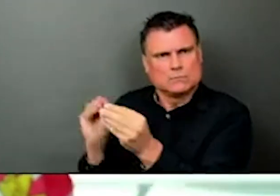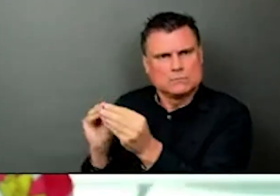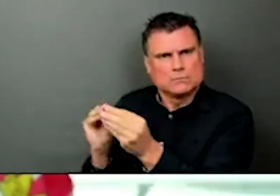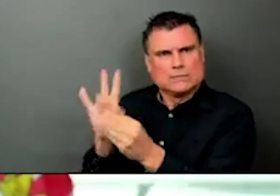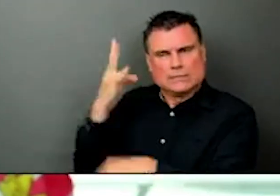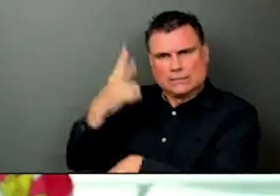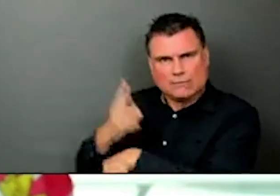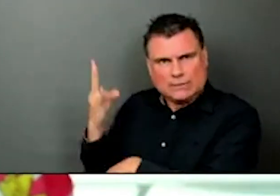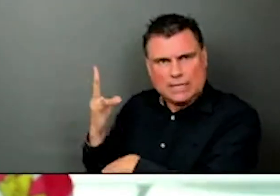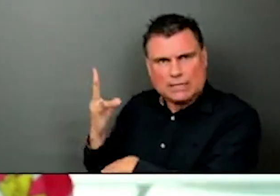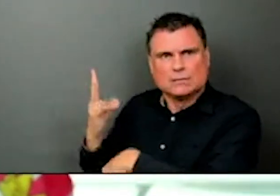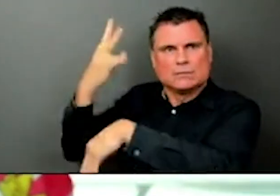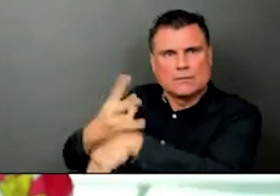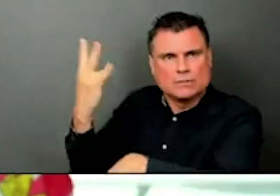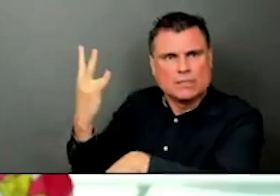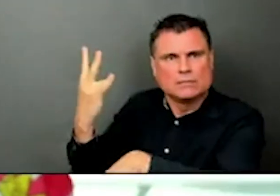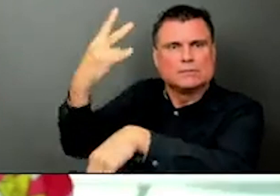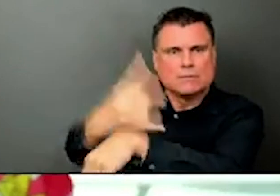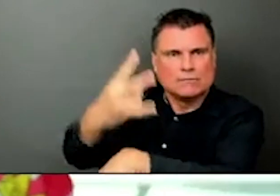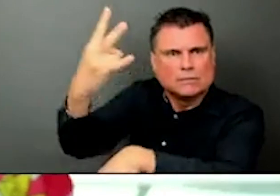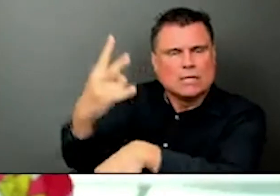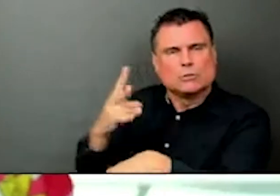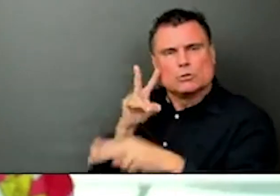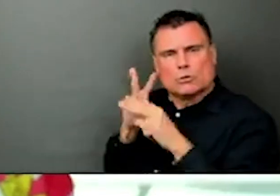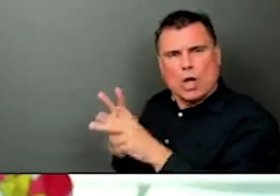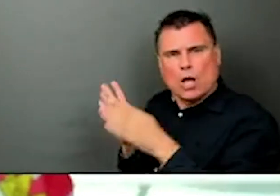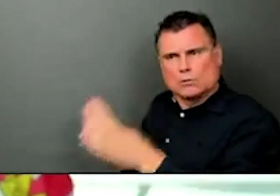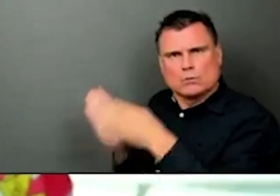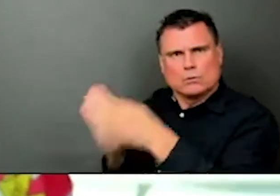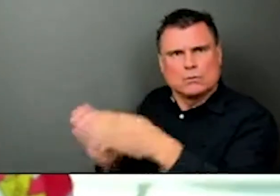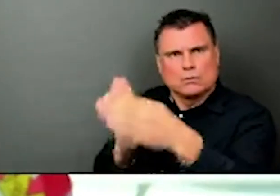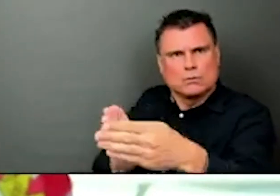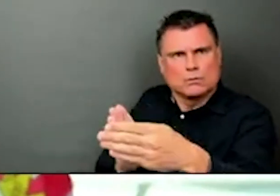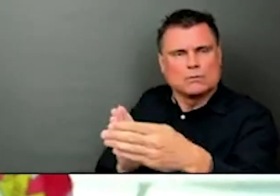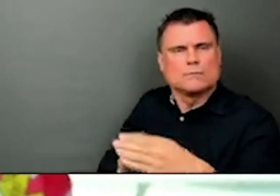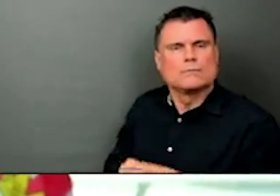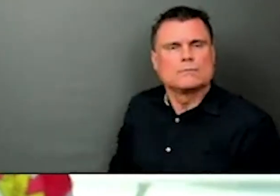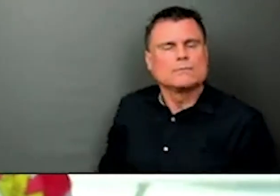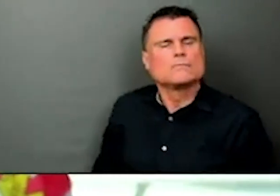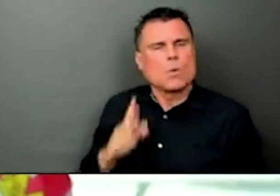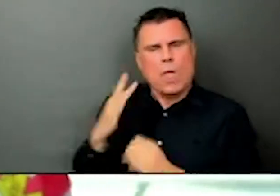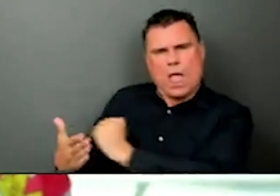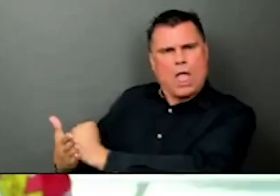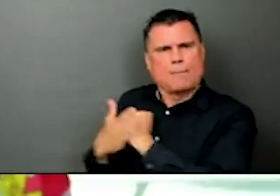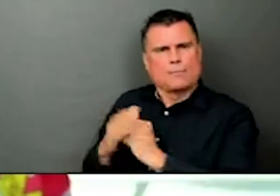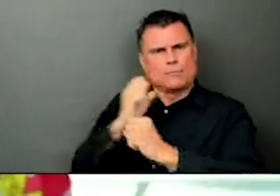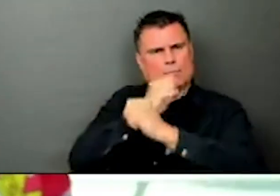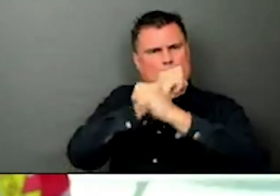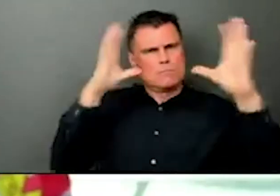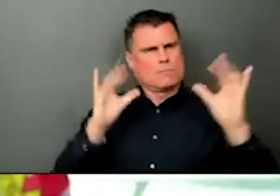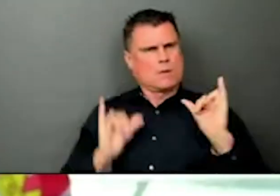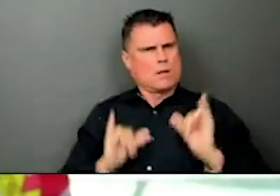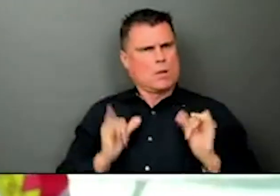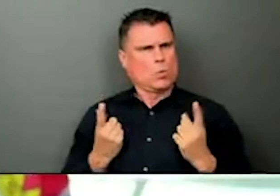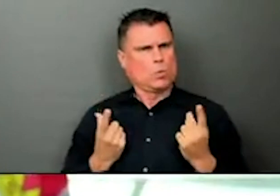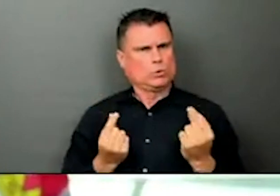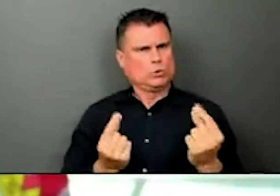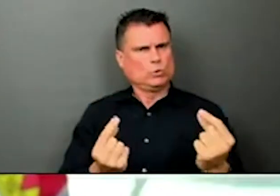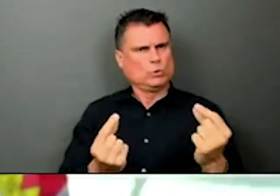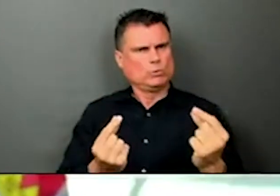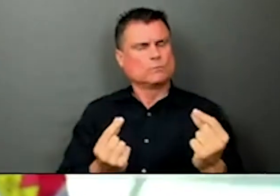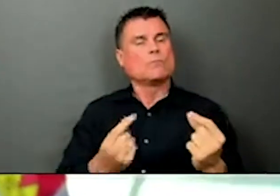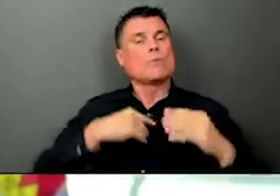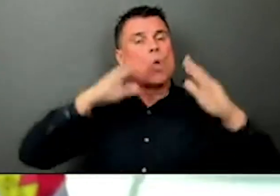public health perspective, as long as we continue on this trajectory, we will be aiming to shift our approach from pandemic emergency response